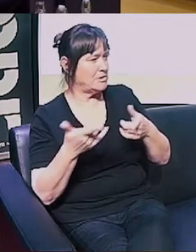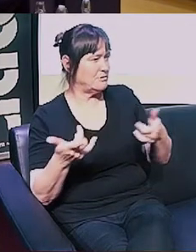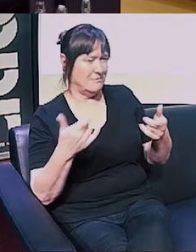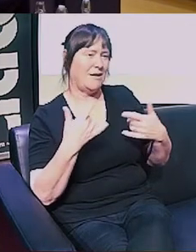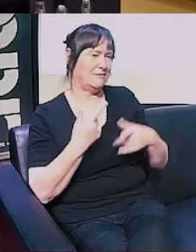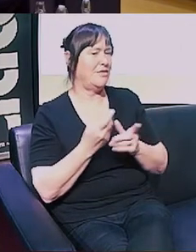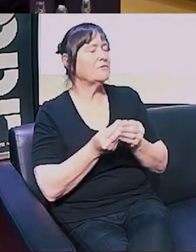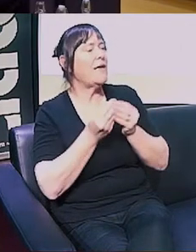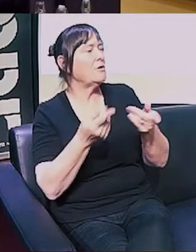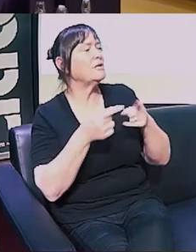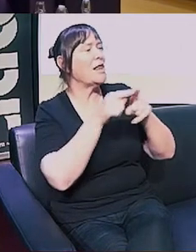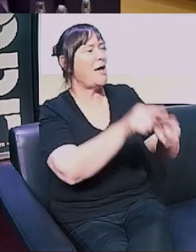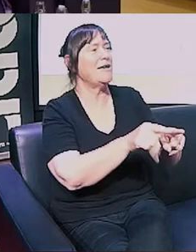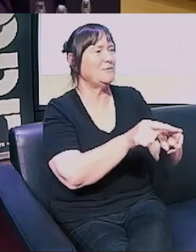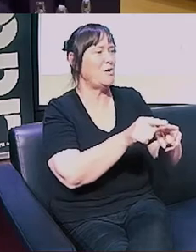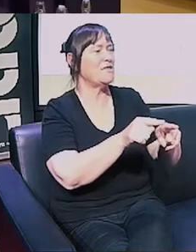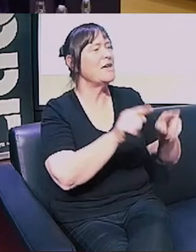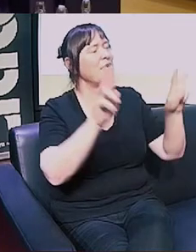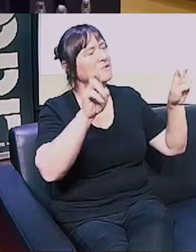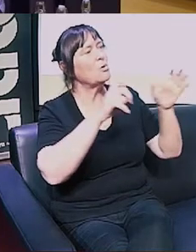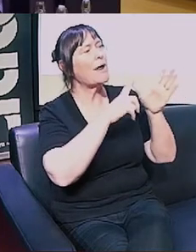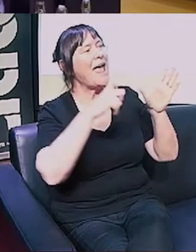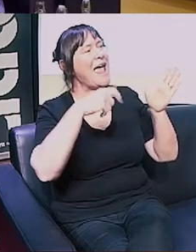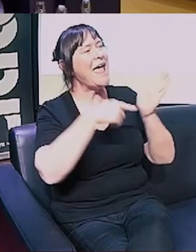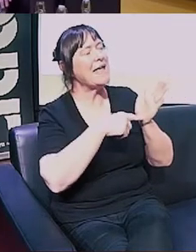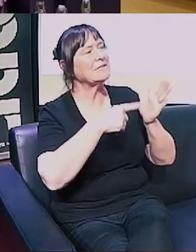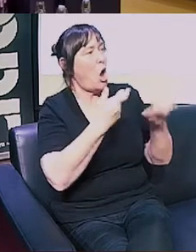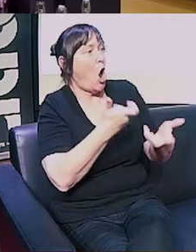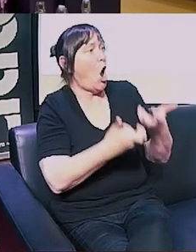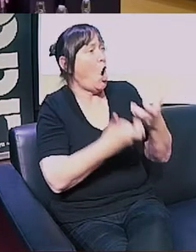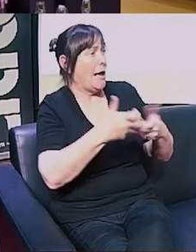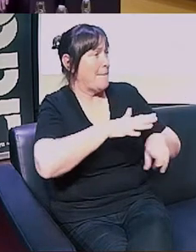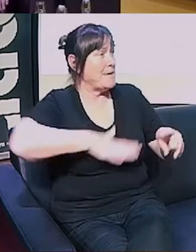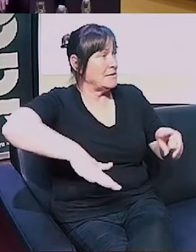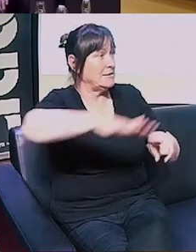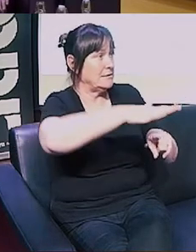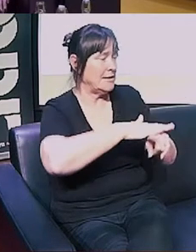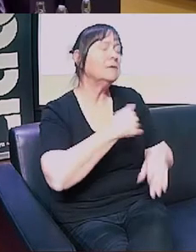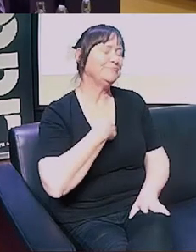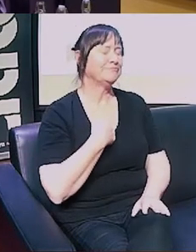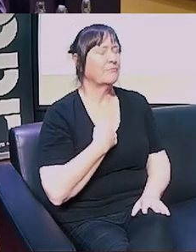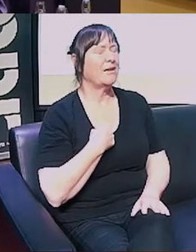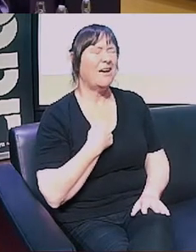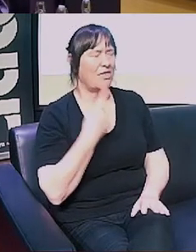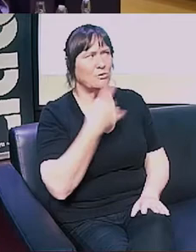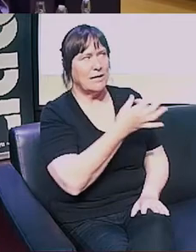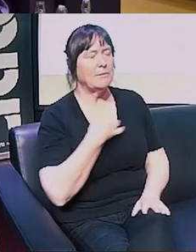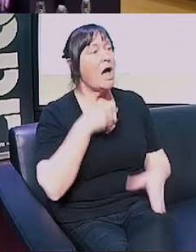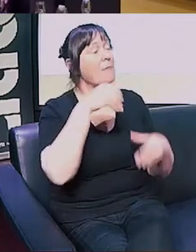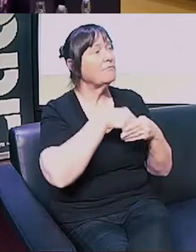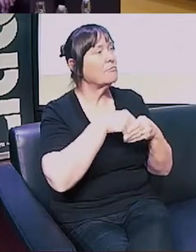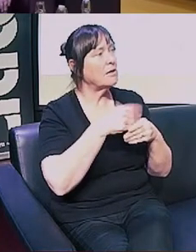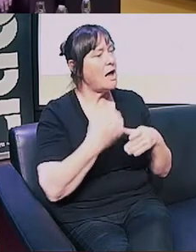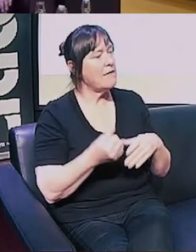was waiting for this to come up. See, OK. So I myself have been involved in ACT on Campus. I have a club at